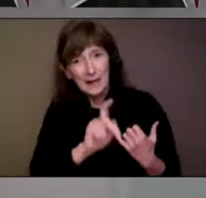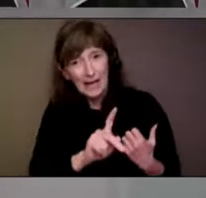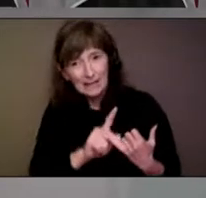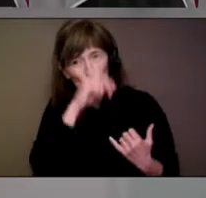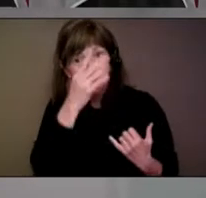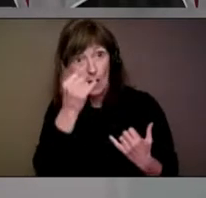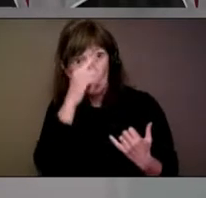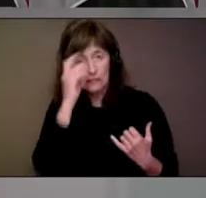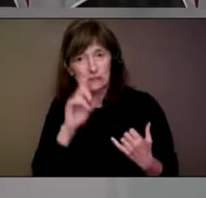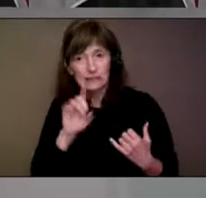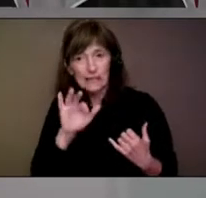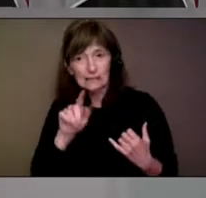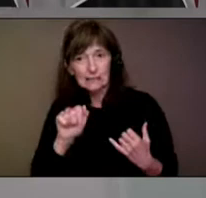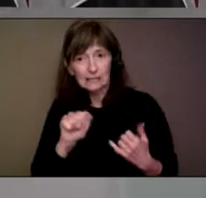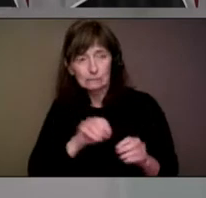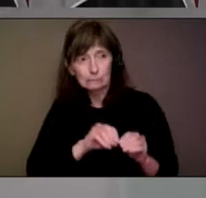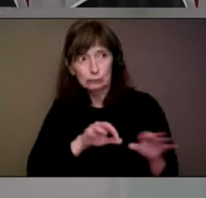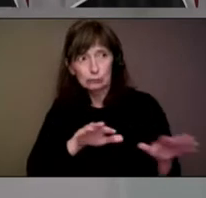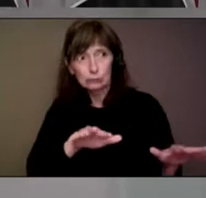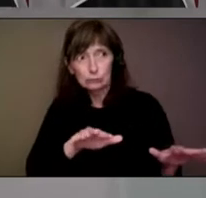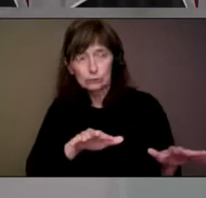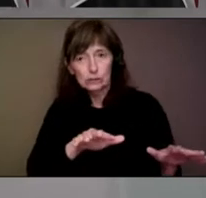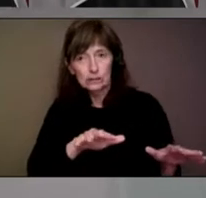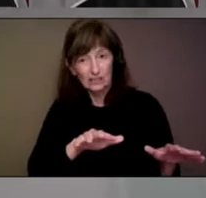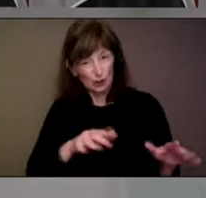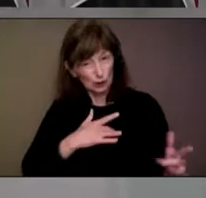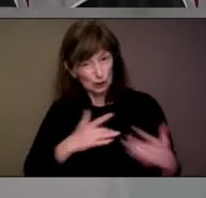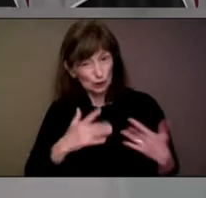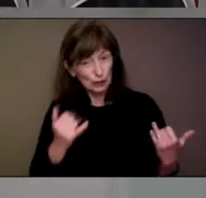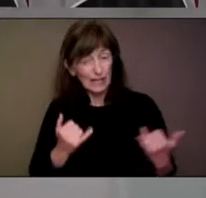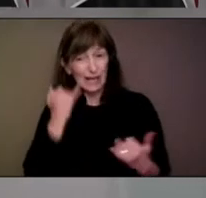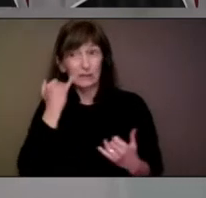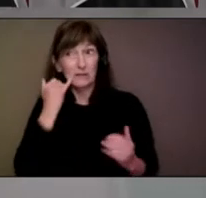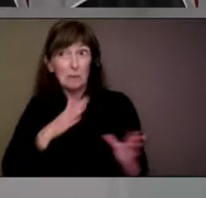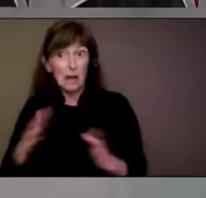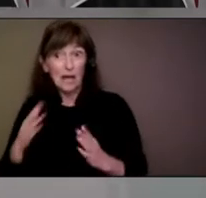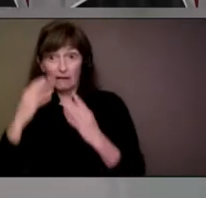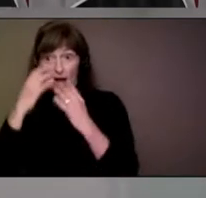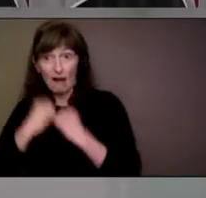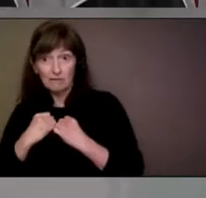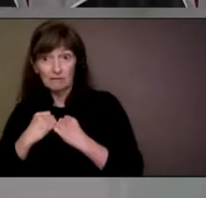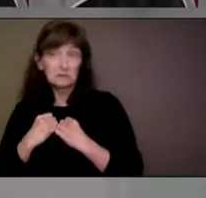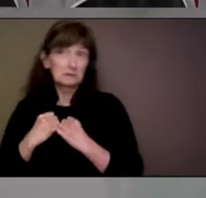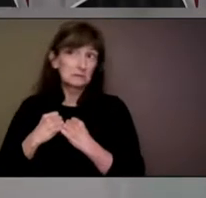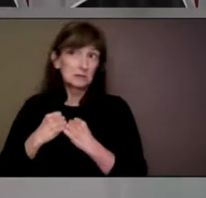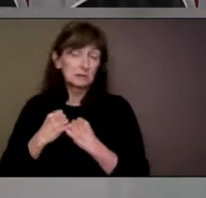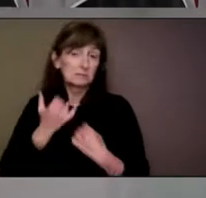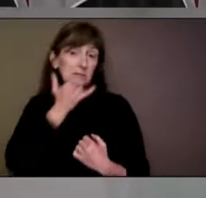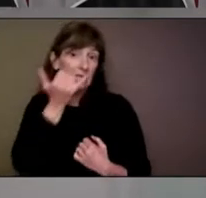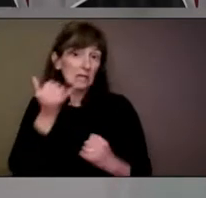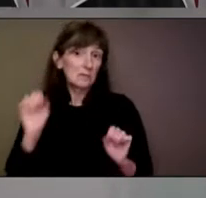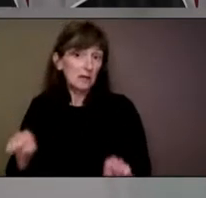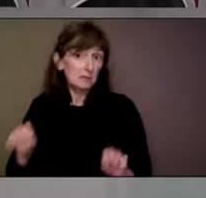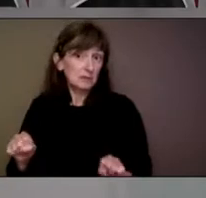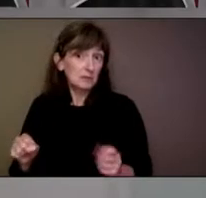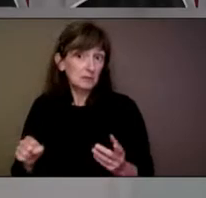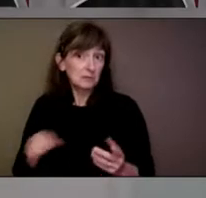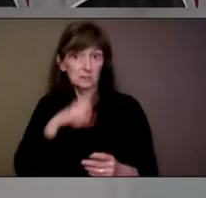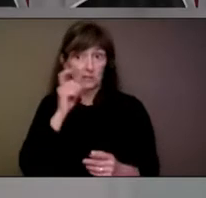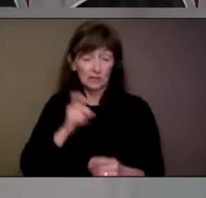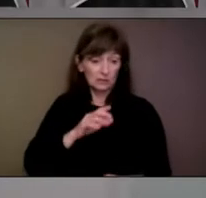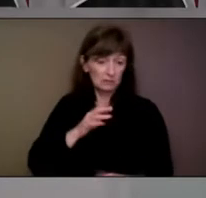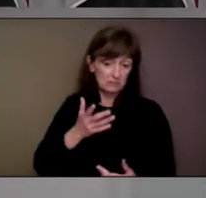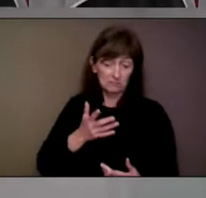removing that layer of protection, especially when there are groups that still can't get vaccinated, may lead to the